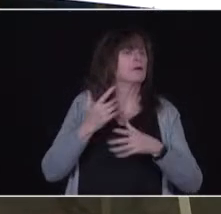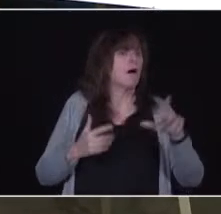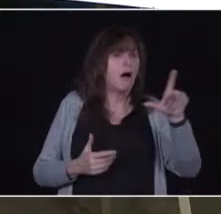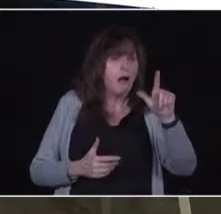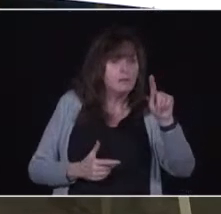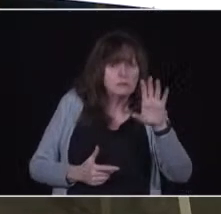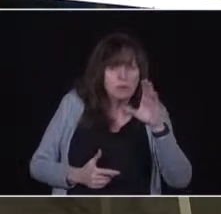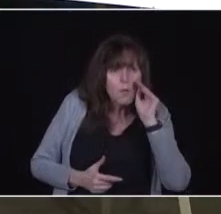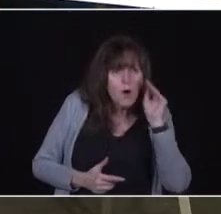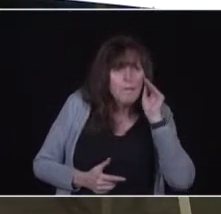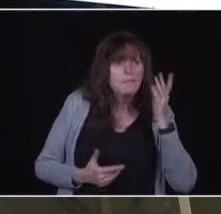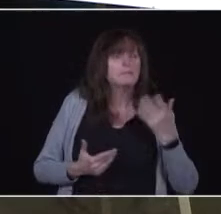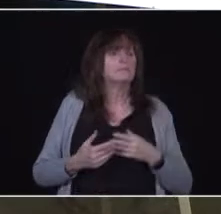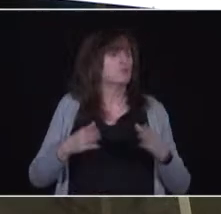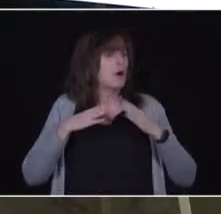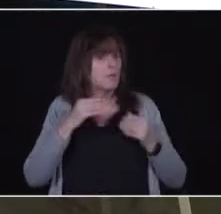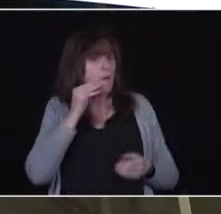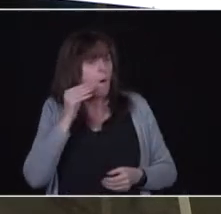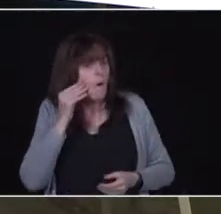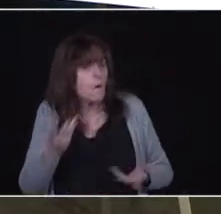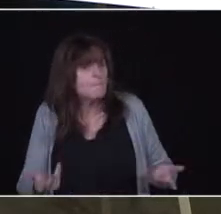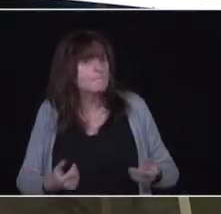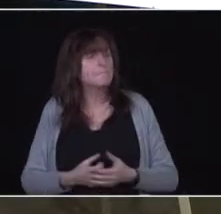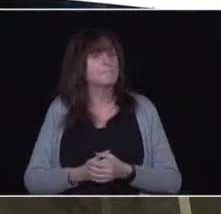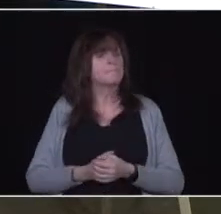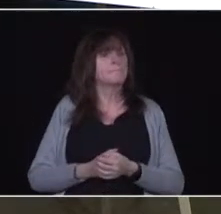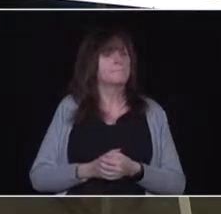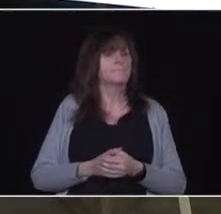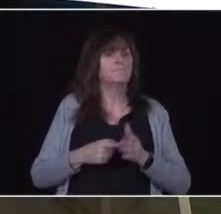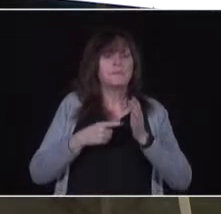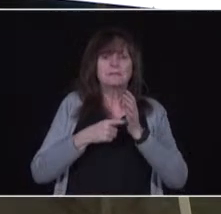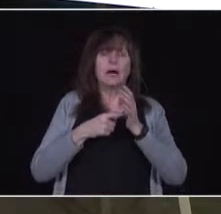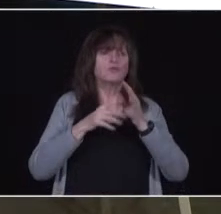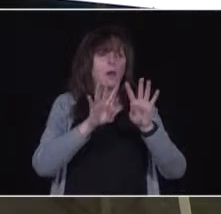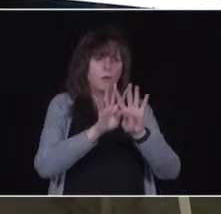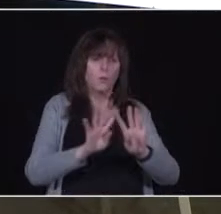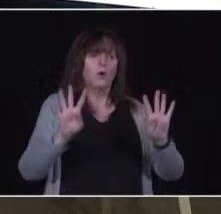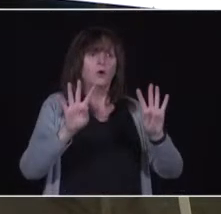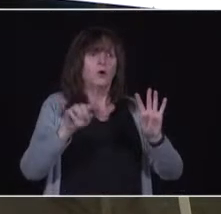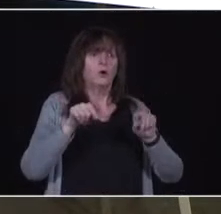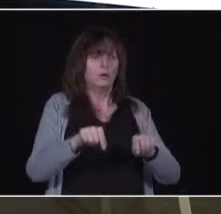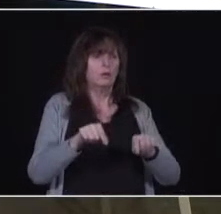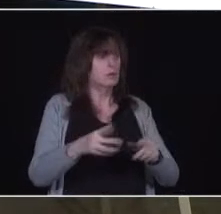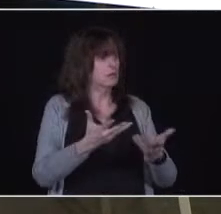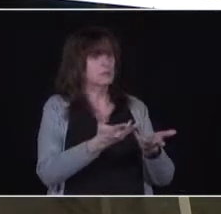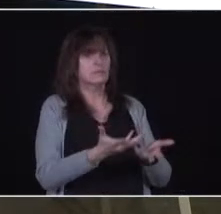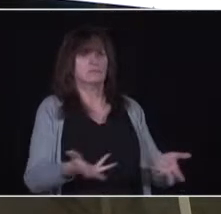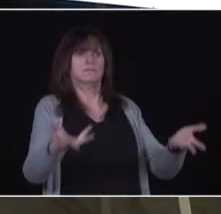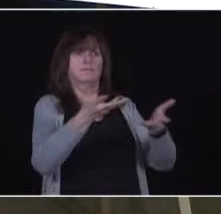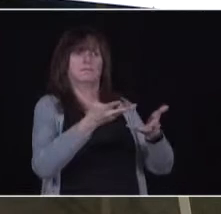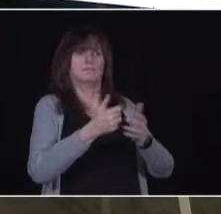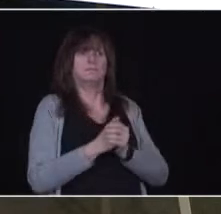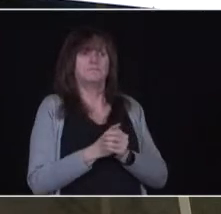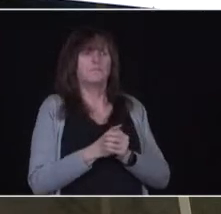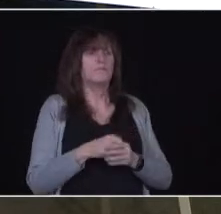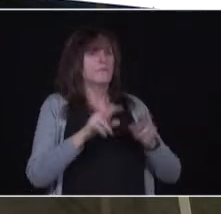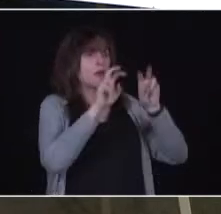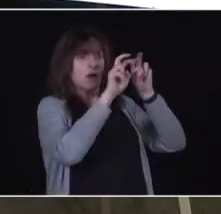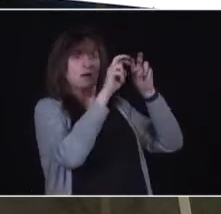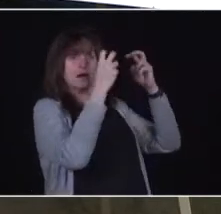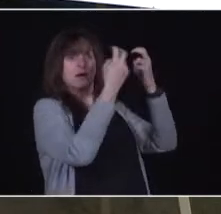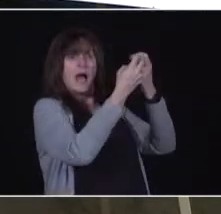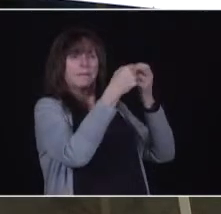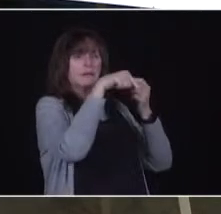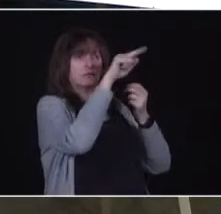have occurred or are occurring. And cabinet and the government has to make their final decision on that. And then we can talk about that specific part of it. But we do not